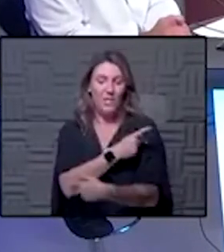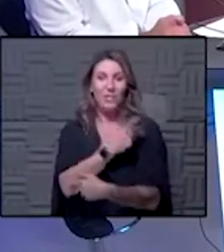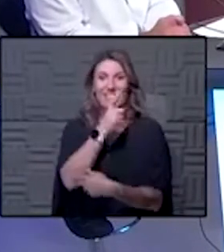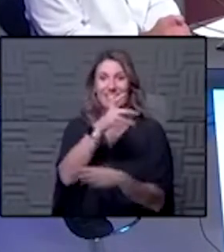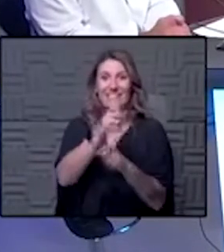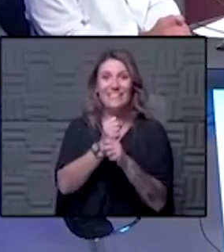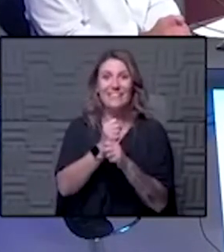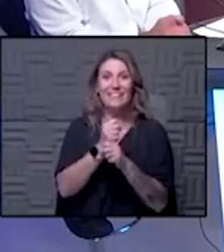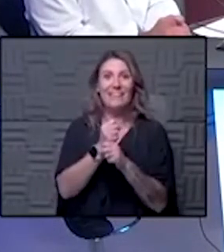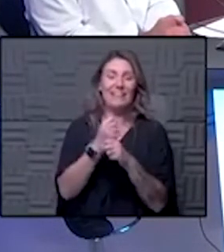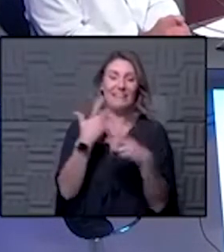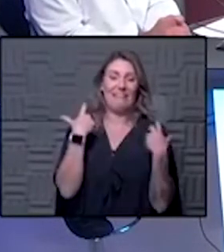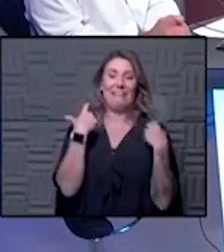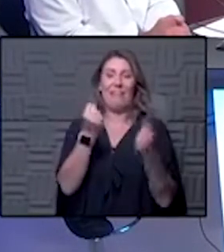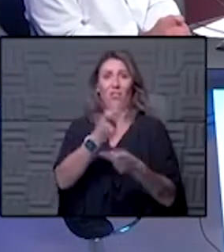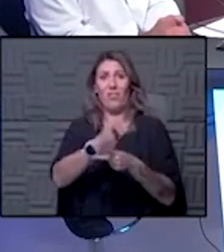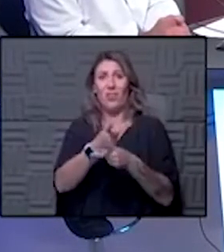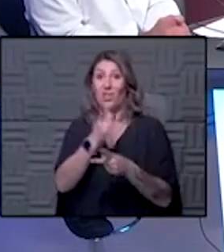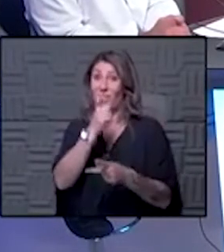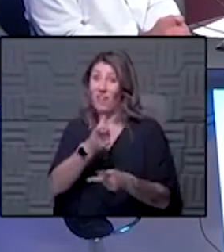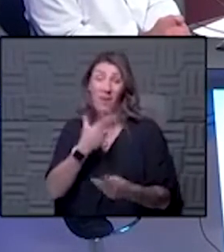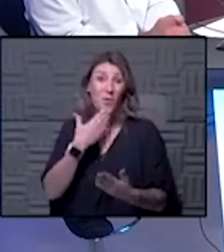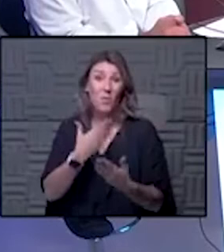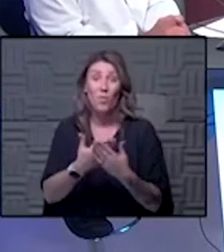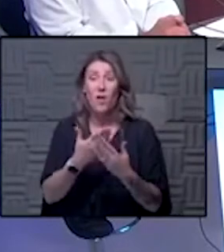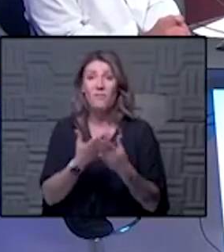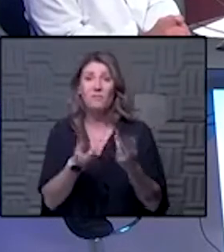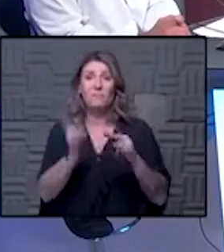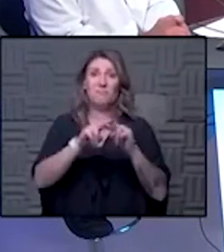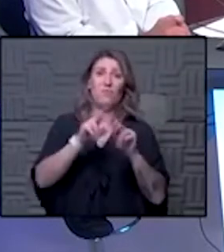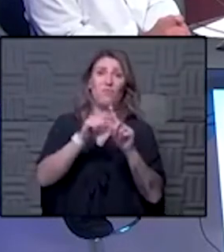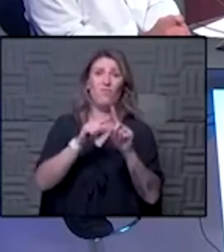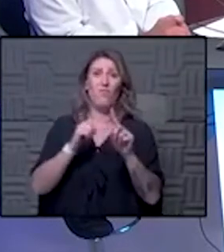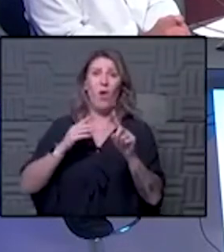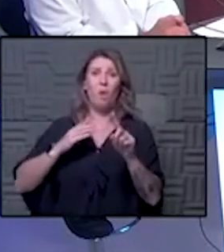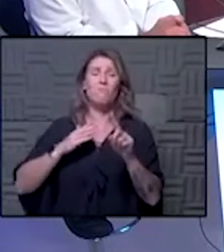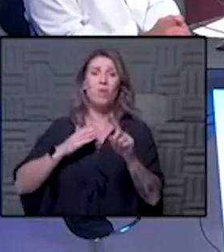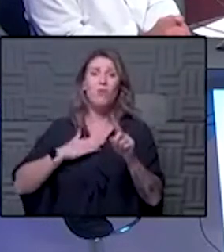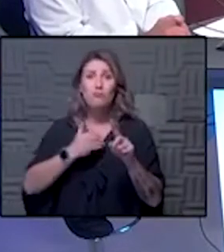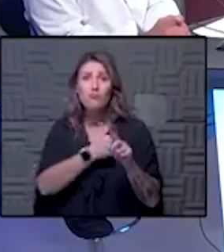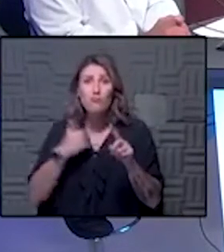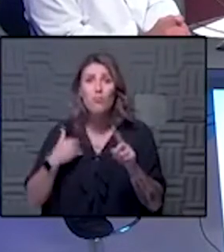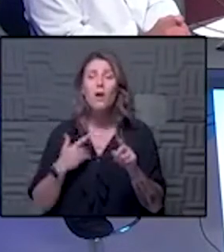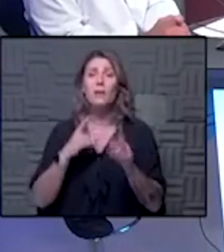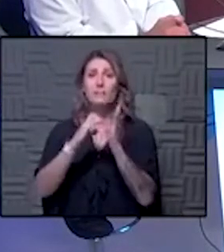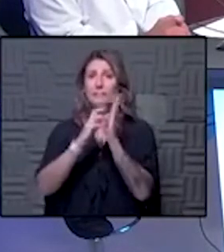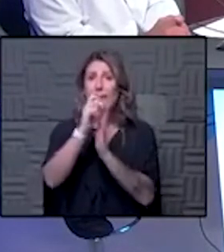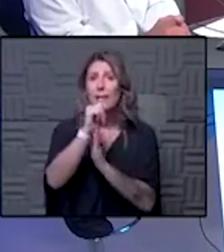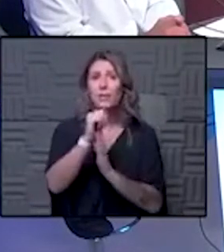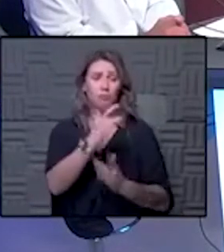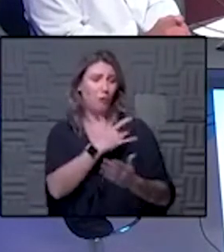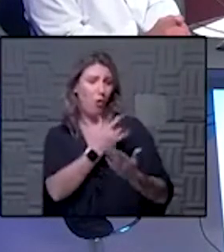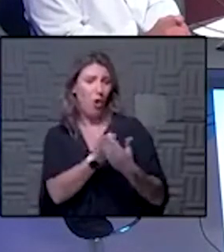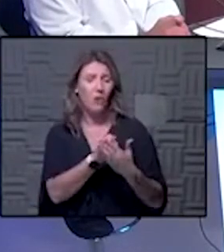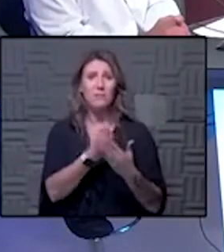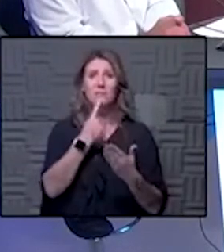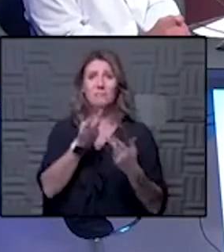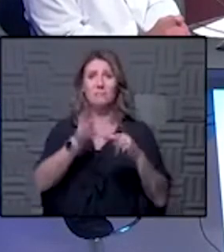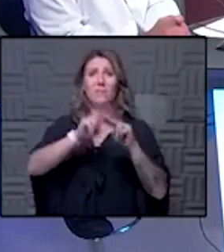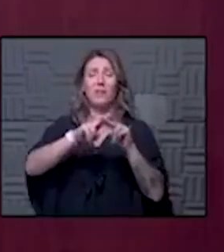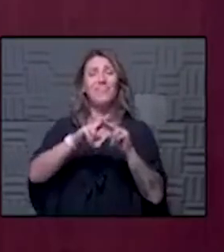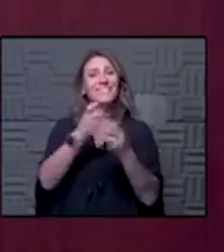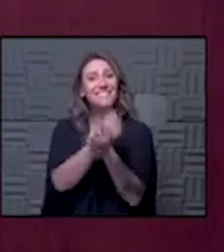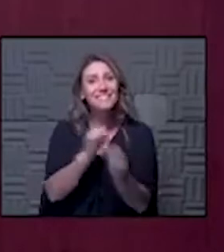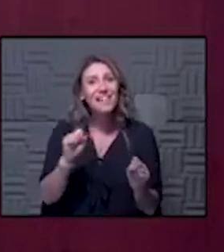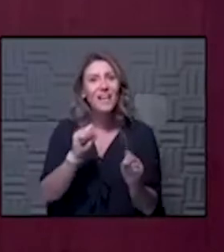health care are not doing as well we've seen increased deaths from breast cancer and heart attacks and other things I think it's pretty safe to come to the hospital